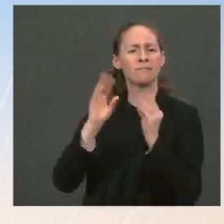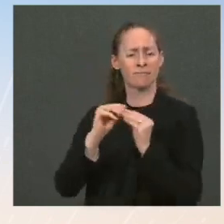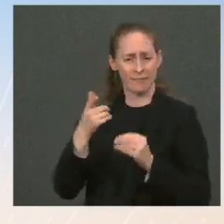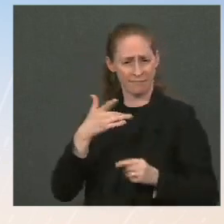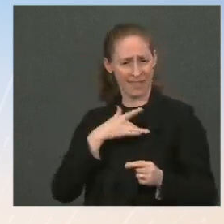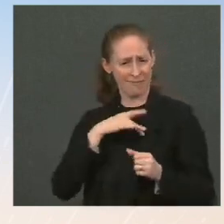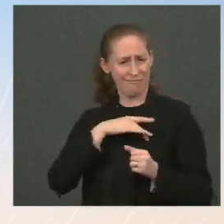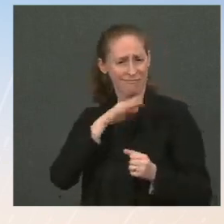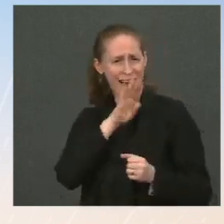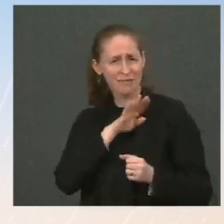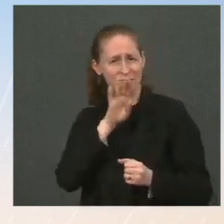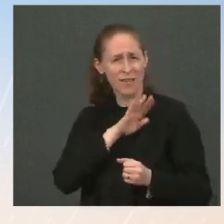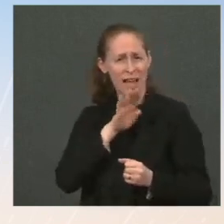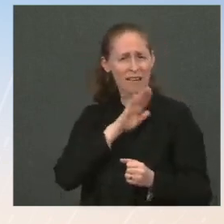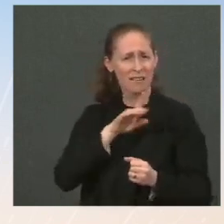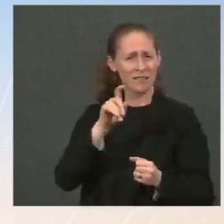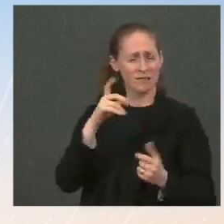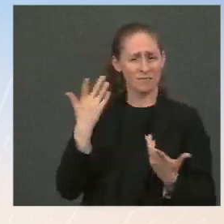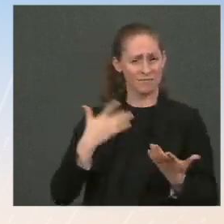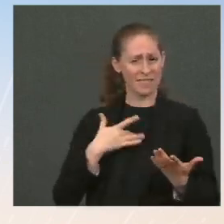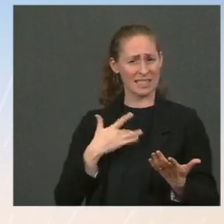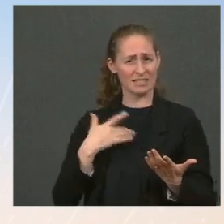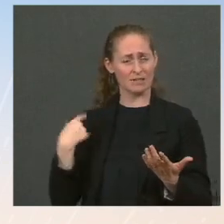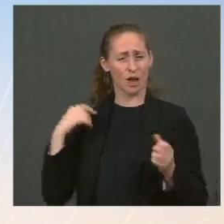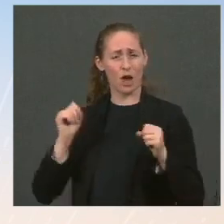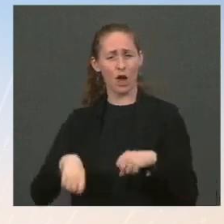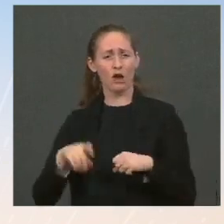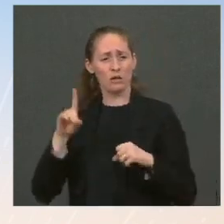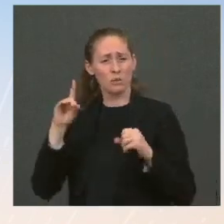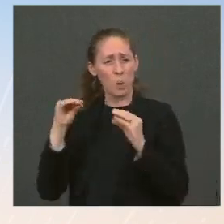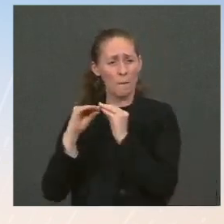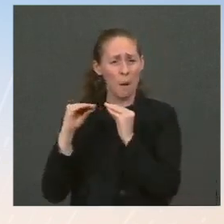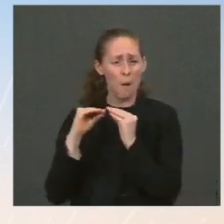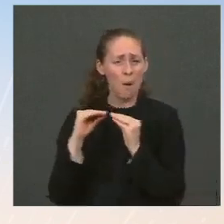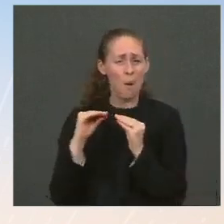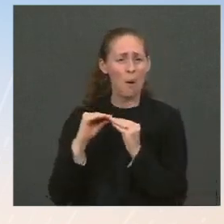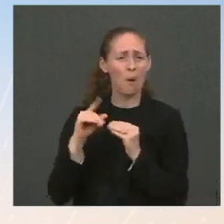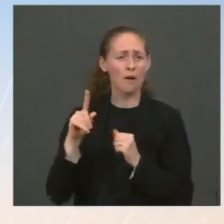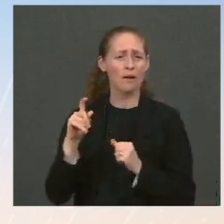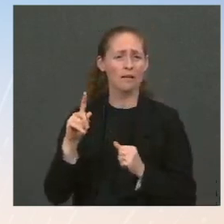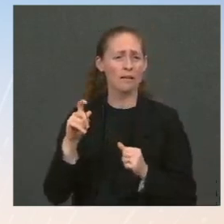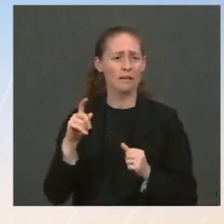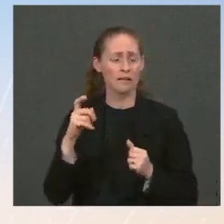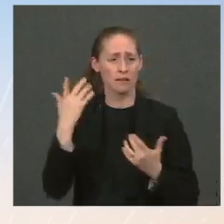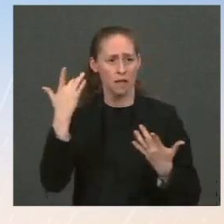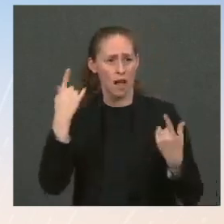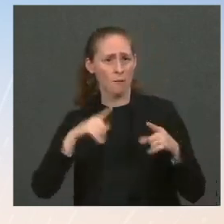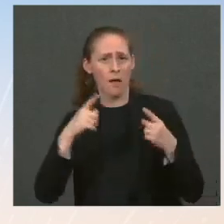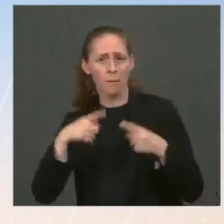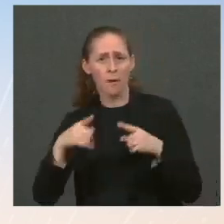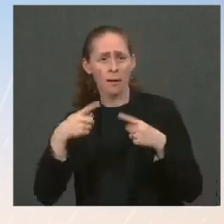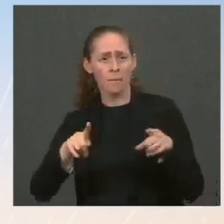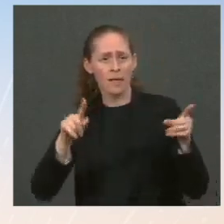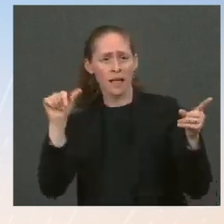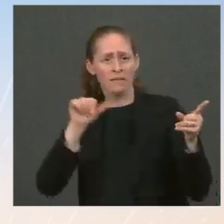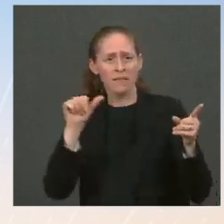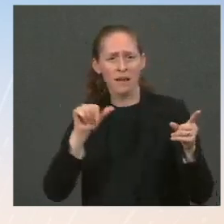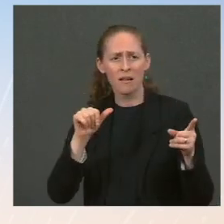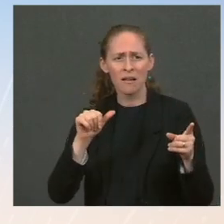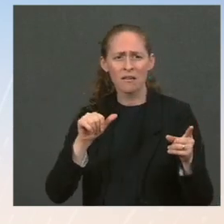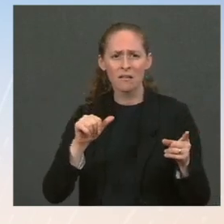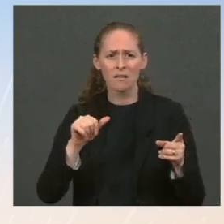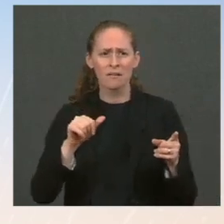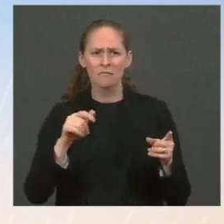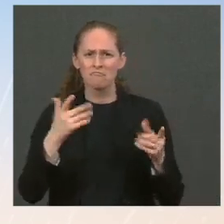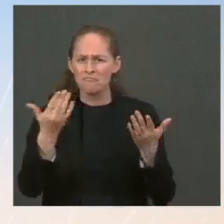has an obligation to do more because of our withdrawal from Afghanistan. Can you give any more on that? More than being far and